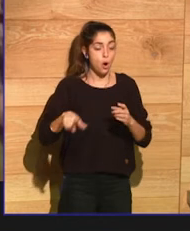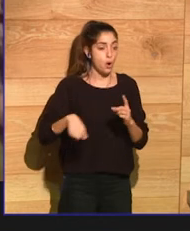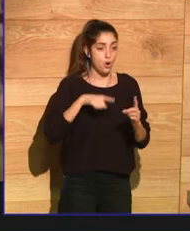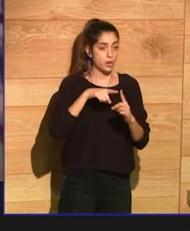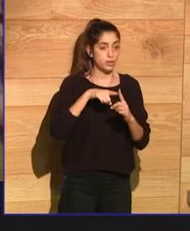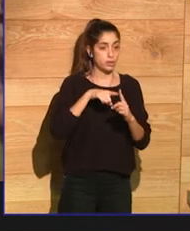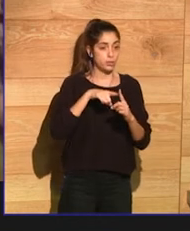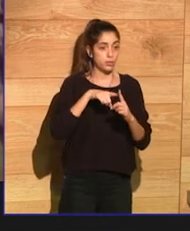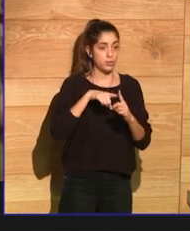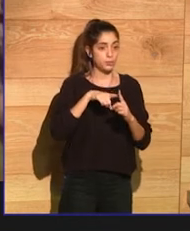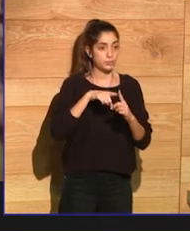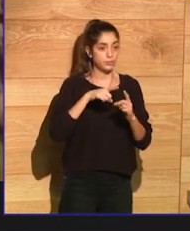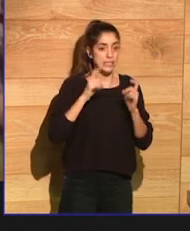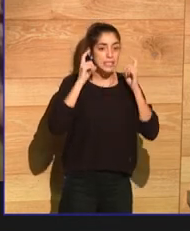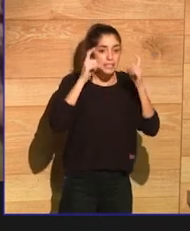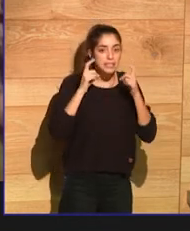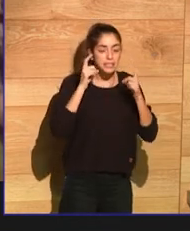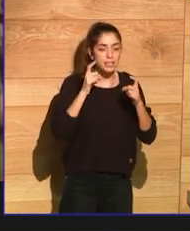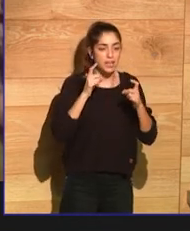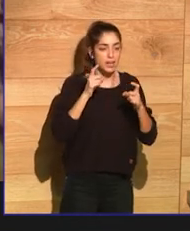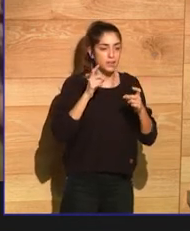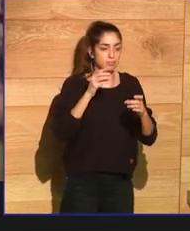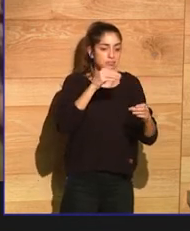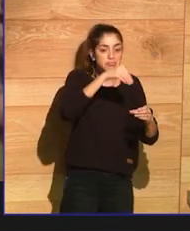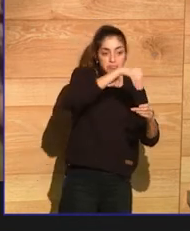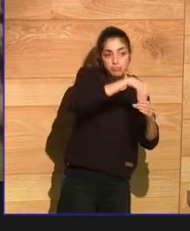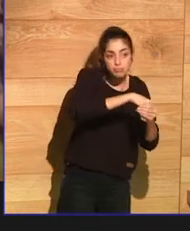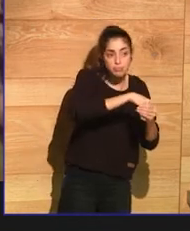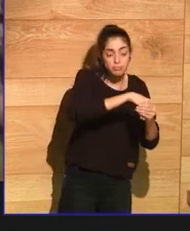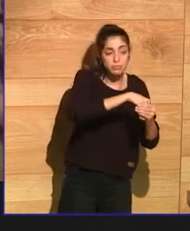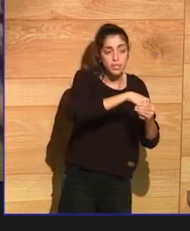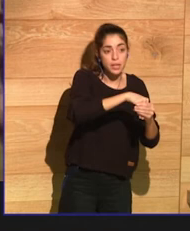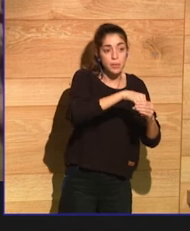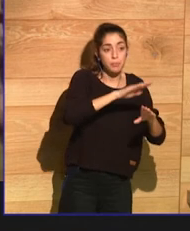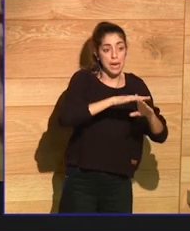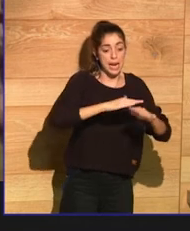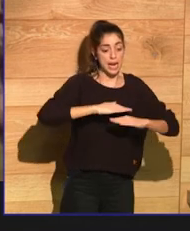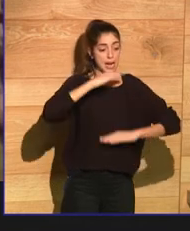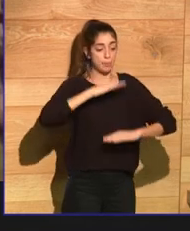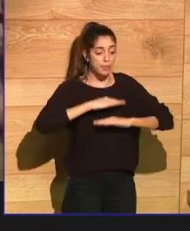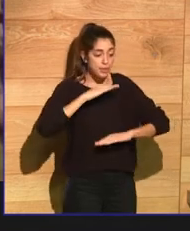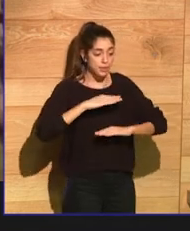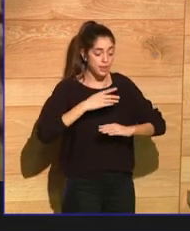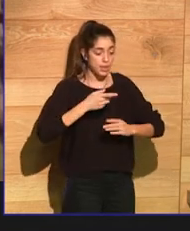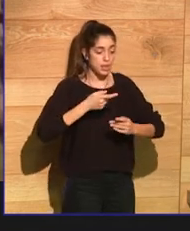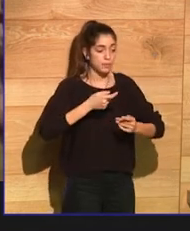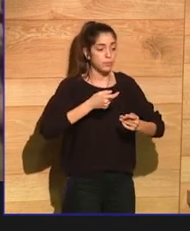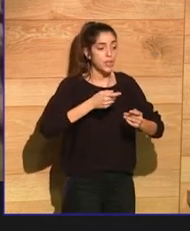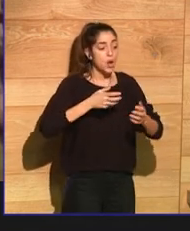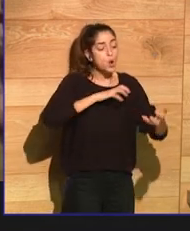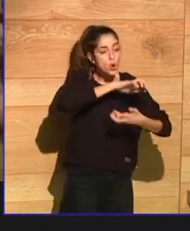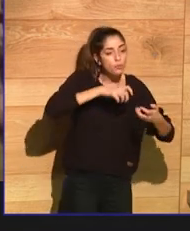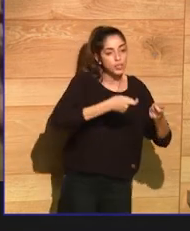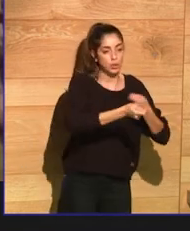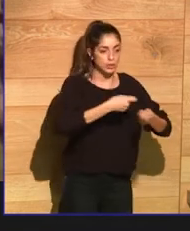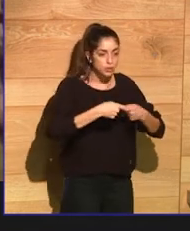ability to be with conflict so they don't feel so frightened in the world. I think that's the same for both readers